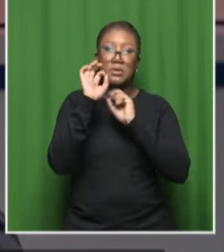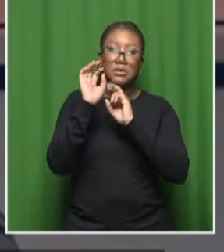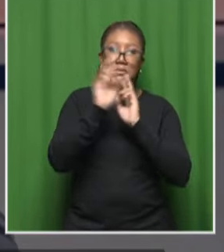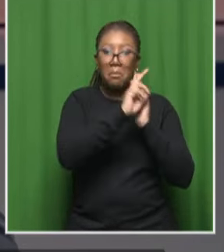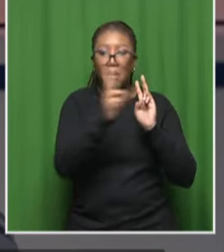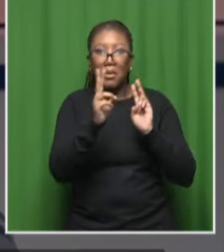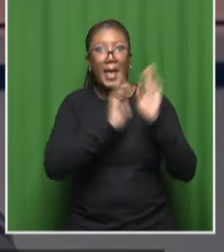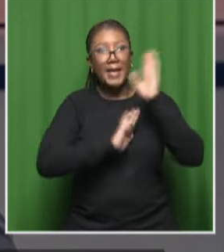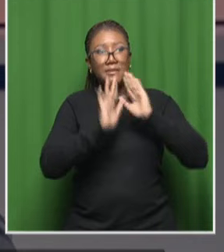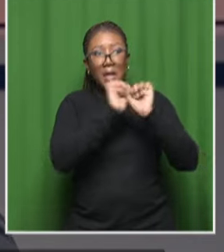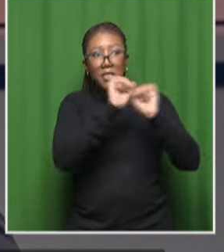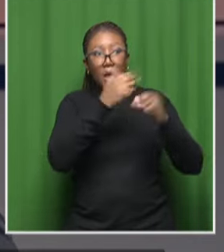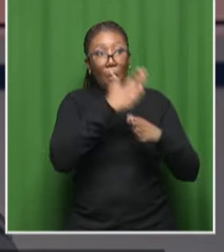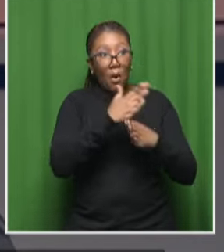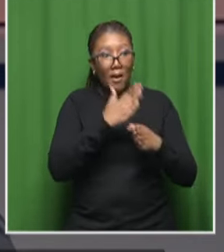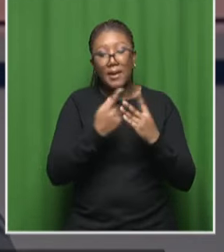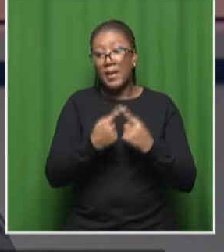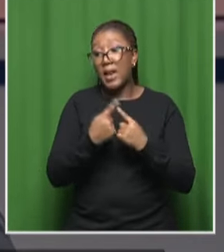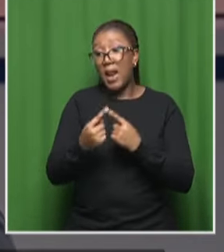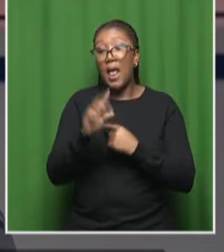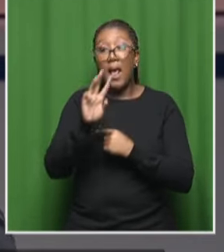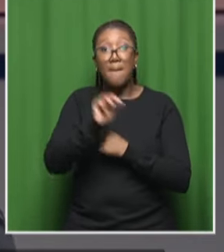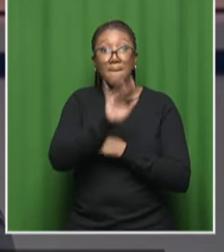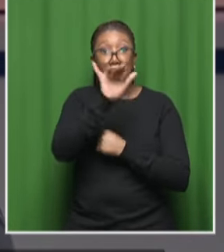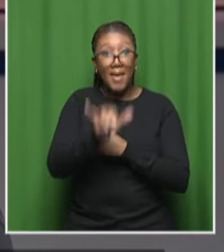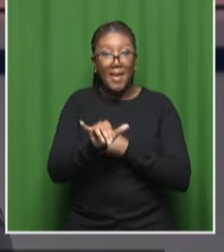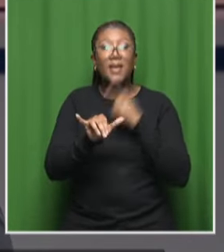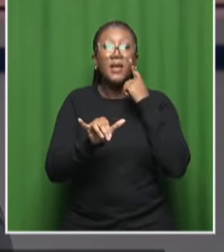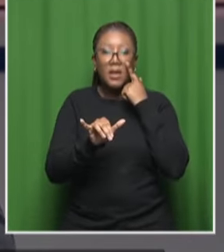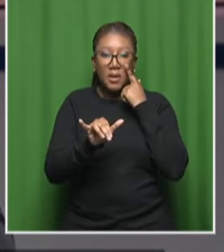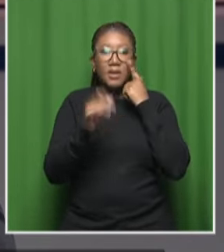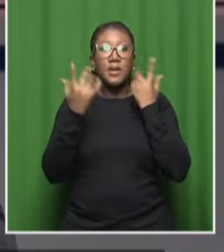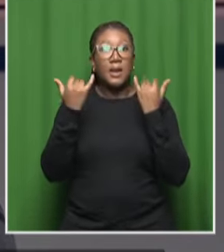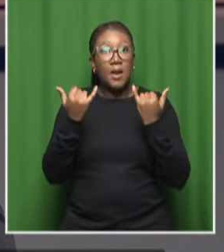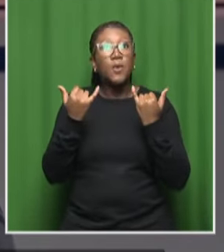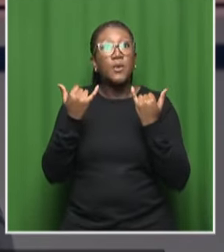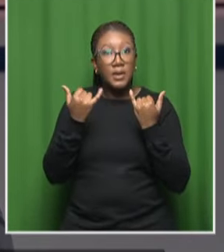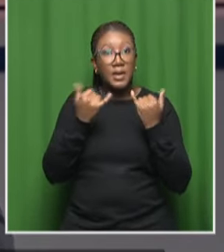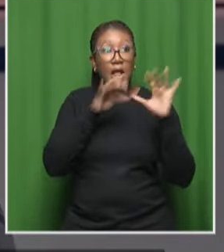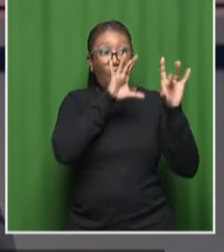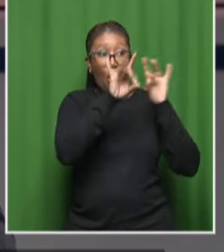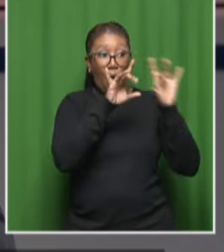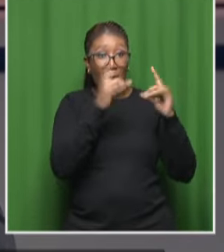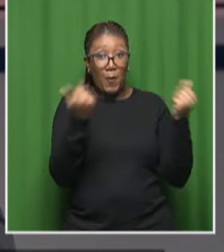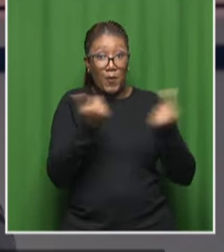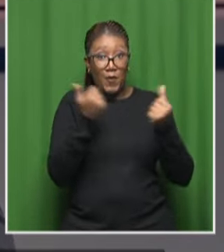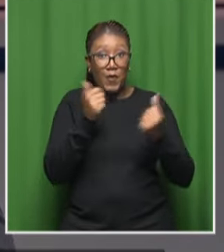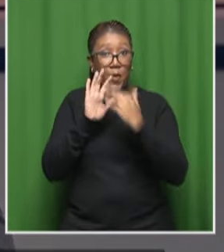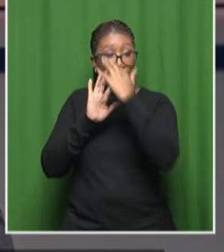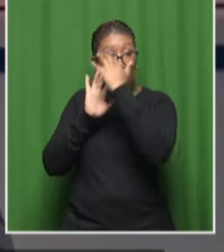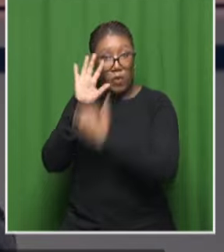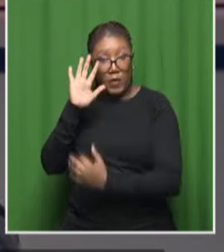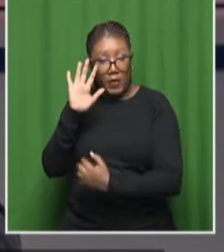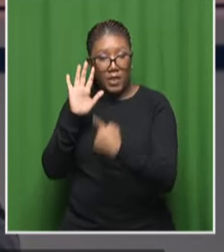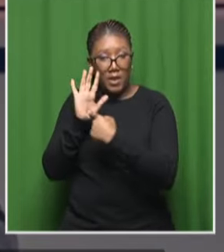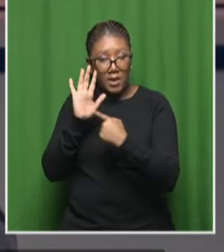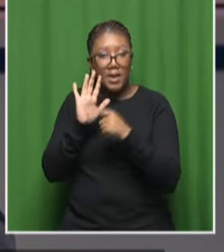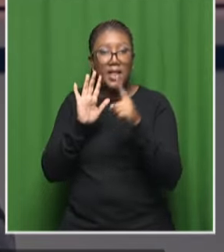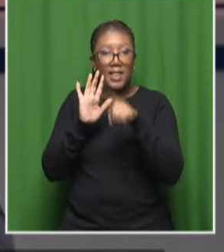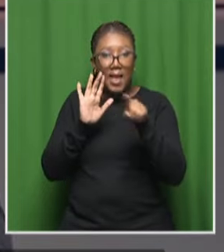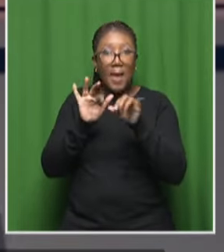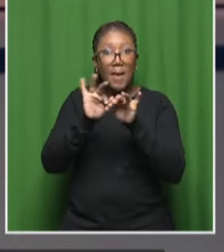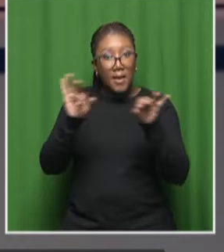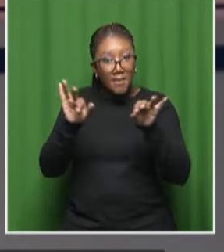um around may we then um um say that these are the nominees based on the vetting that was done and then